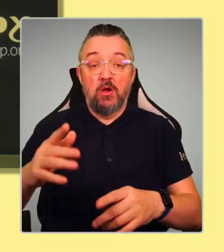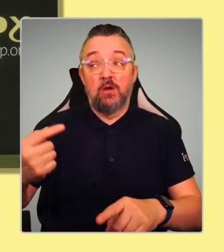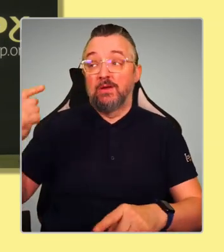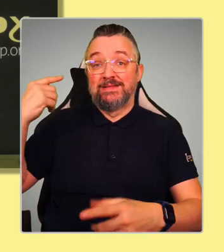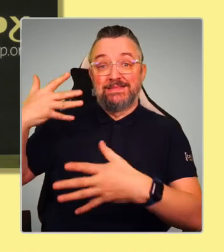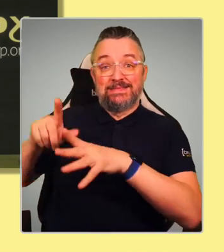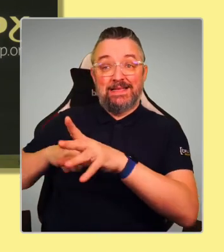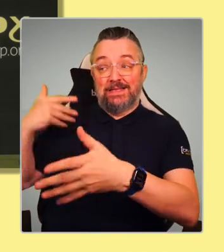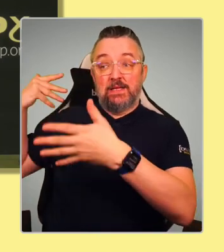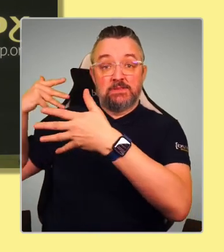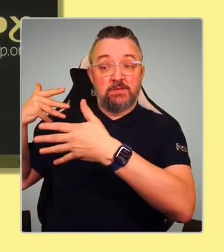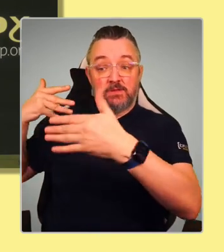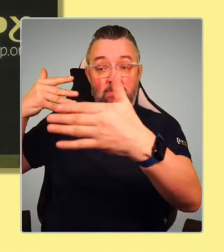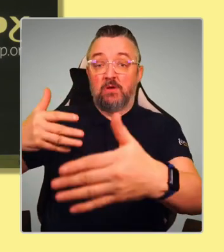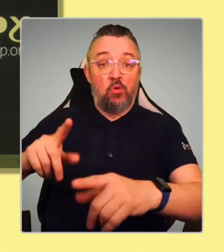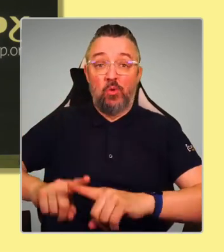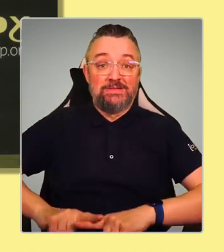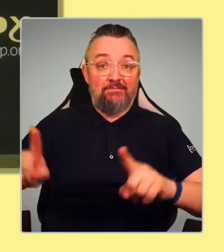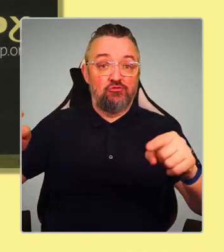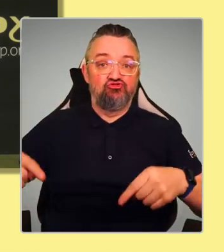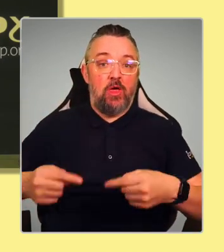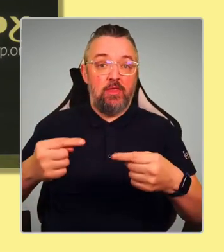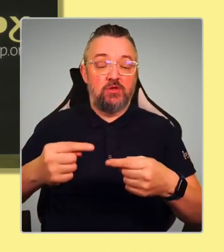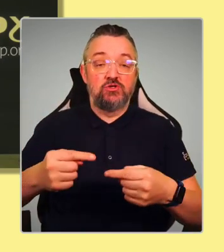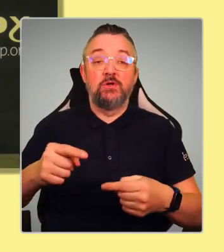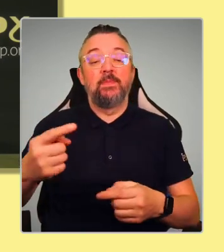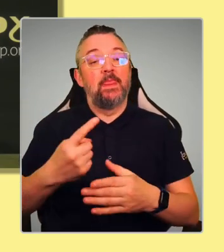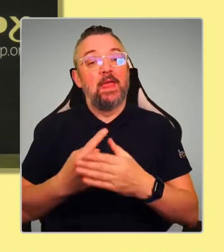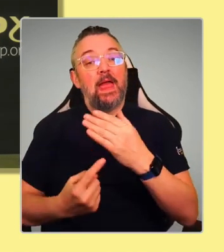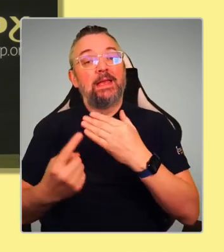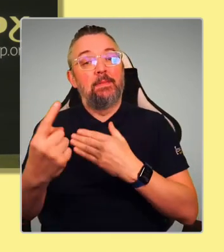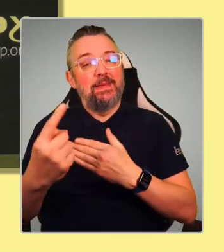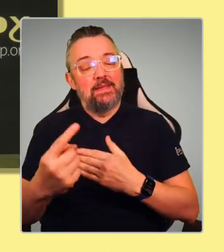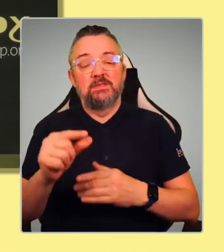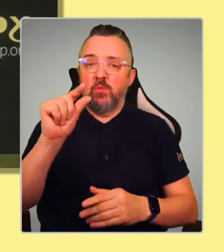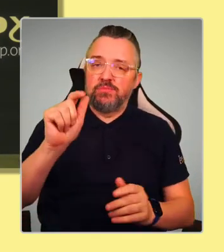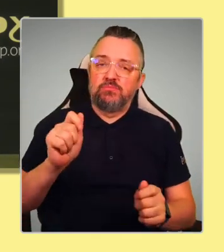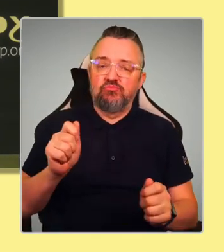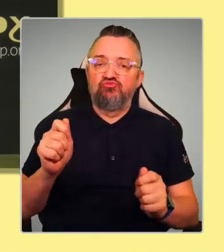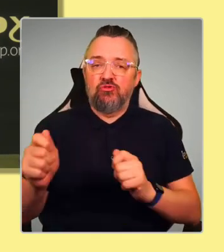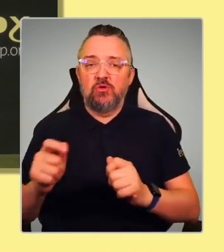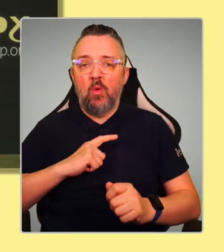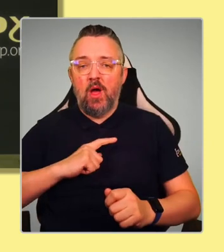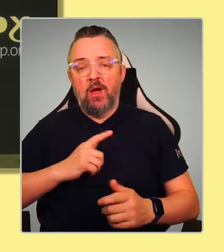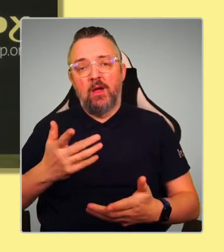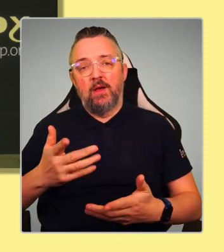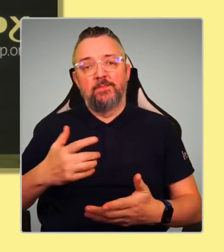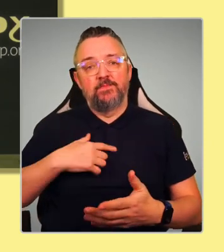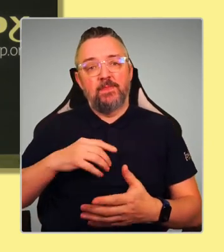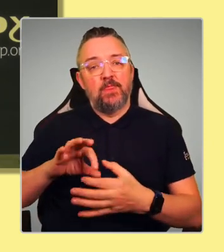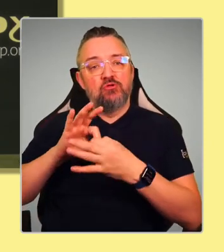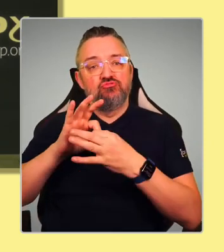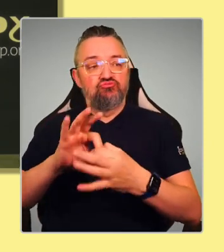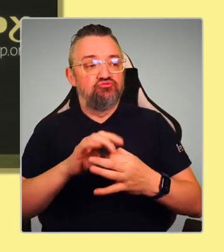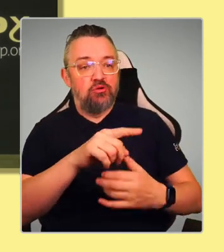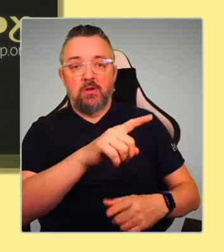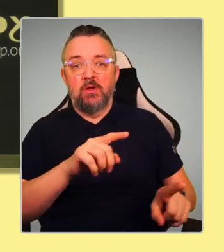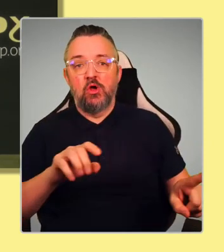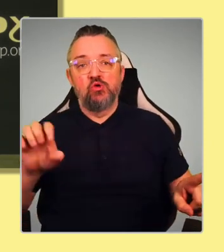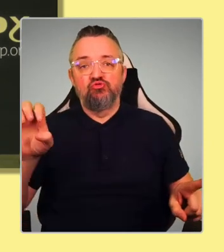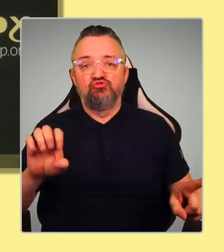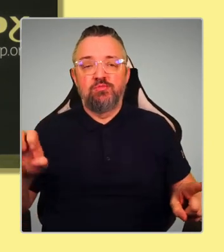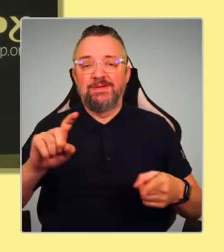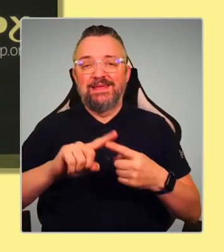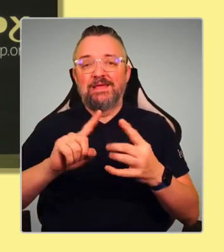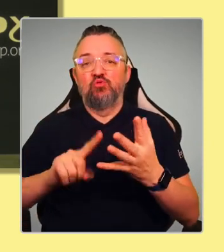position when it comes to independence has slightly changed, you know, in terms of our relationship with the European Union, in terms of a UK